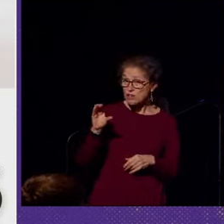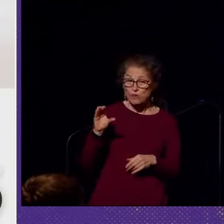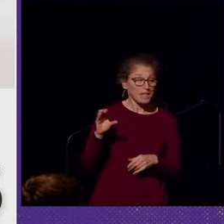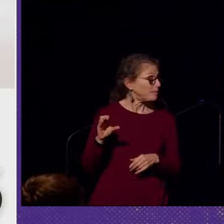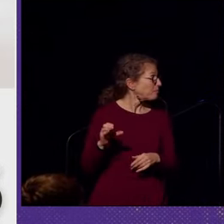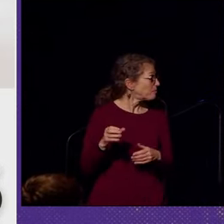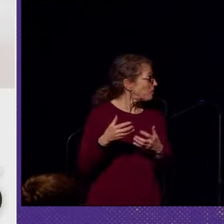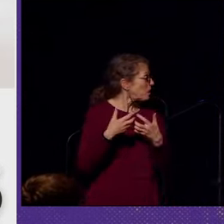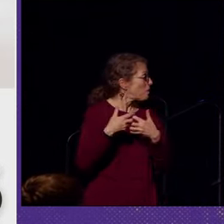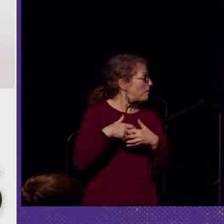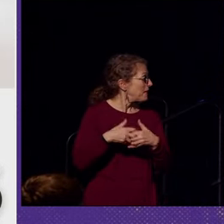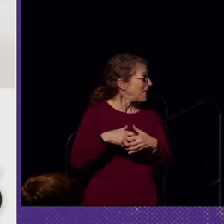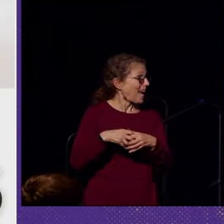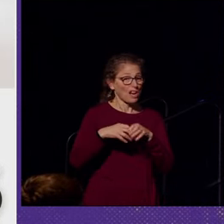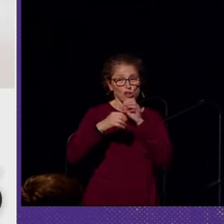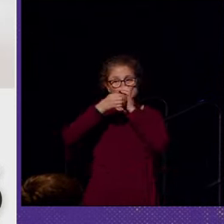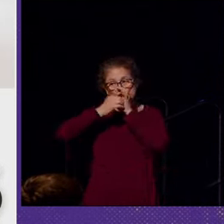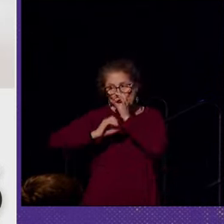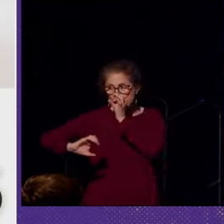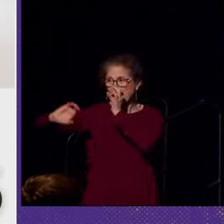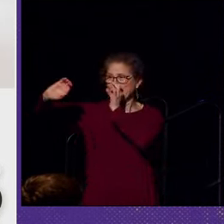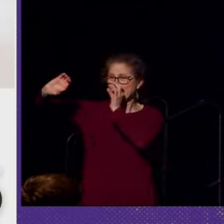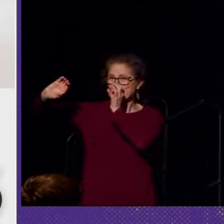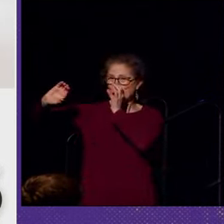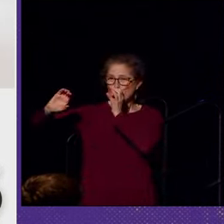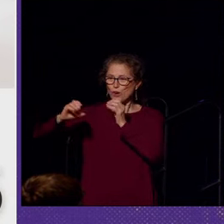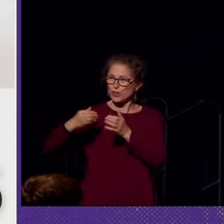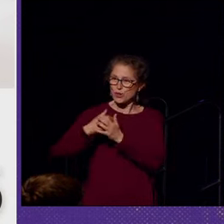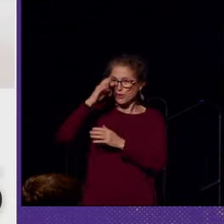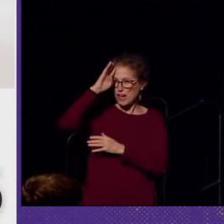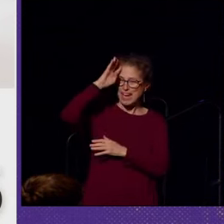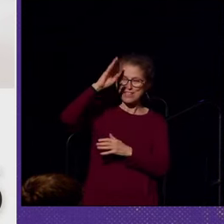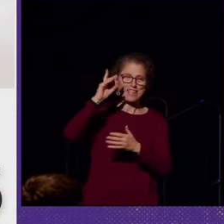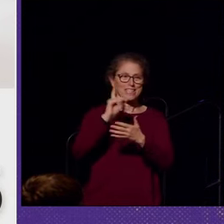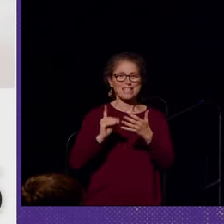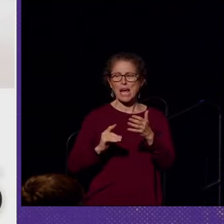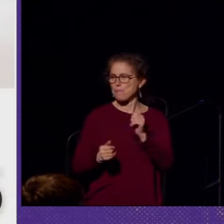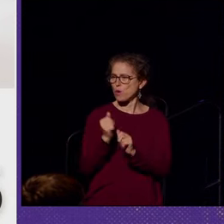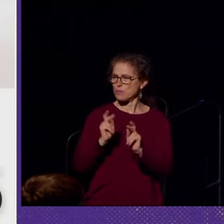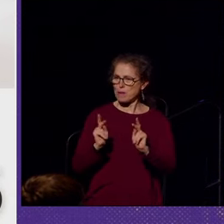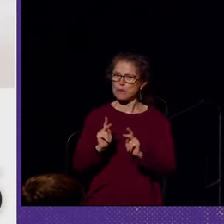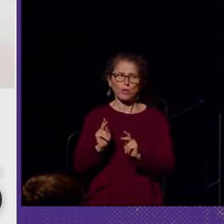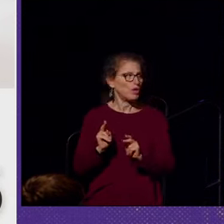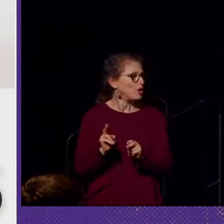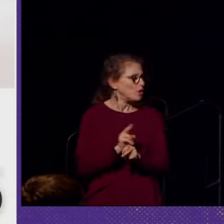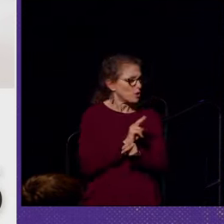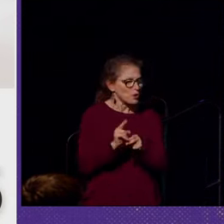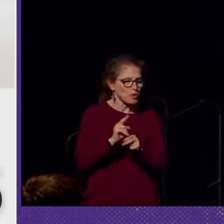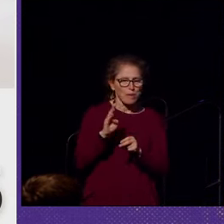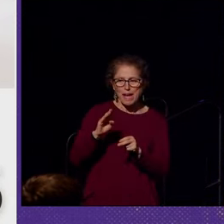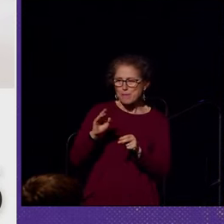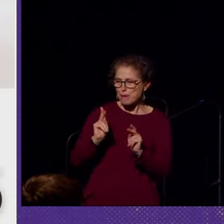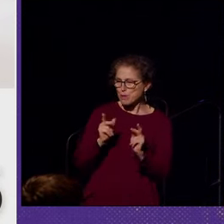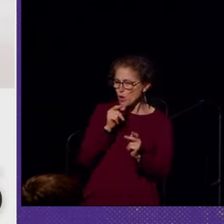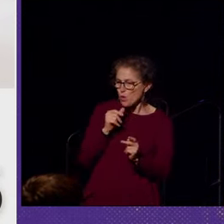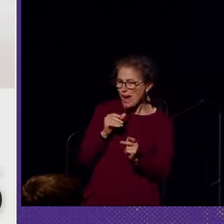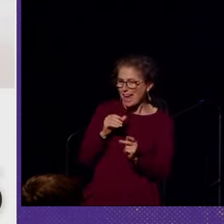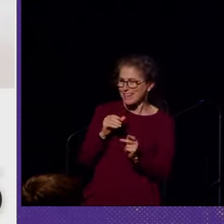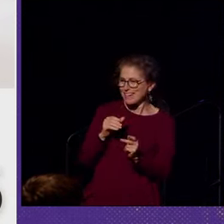mechanical ear trumpets were a big sport creation designed mostly for wealthy users who had commissioned them.